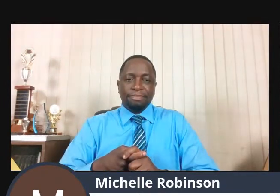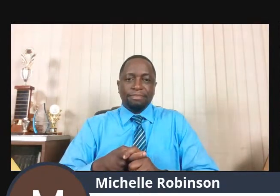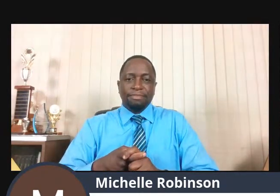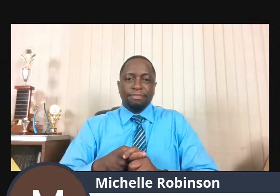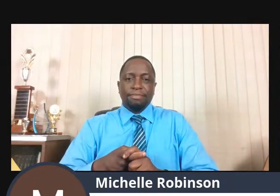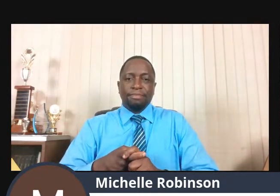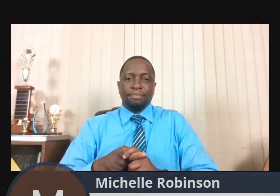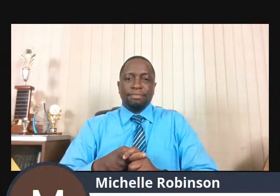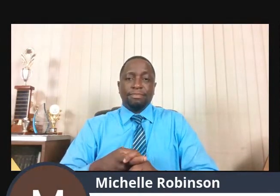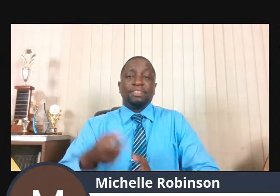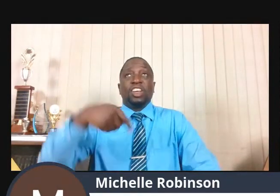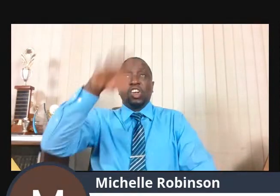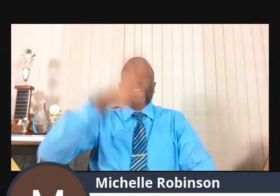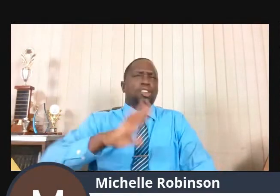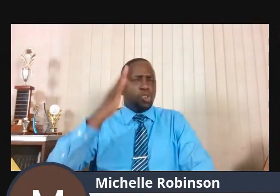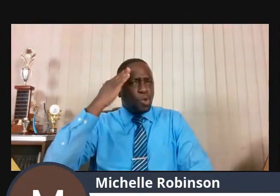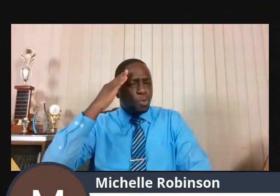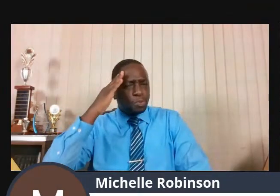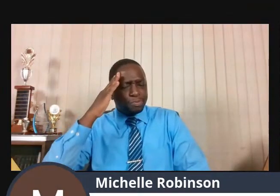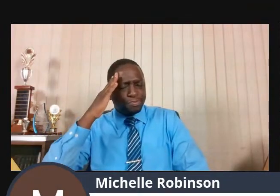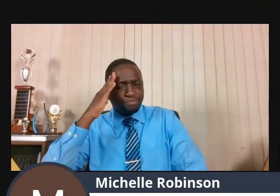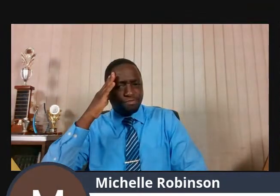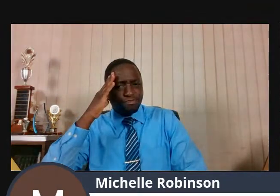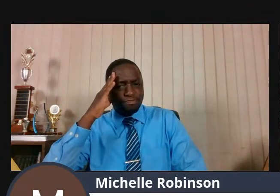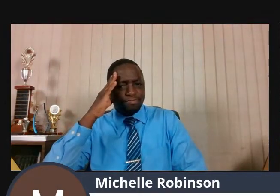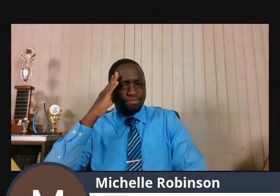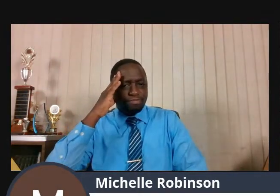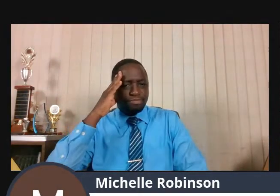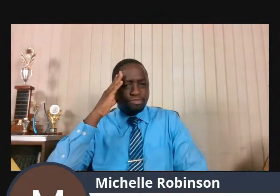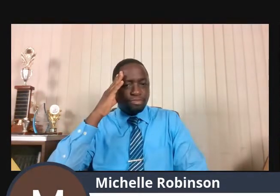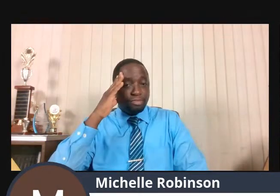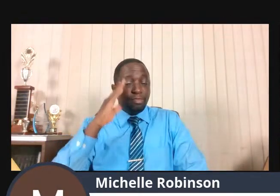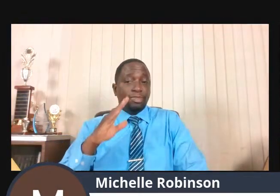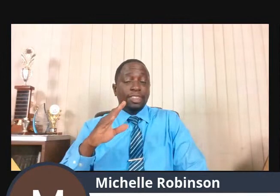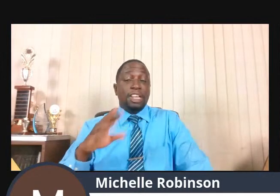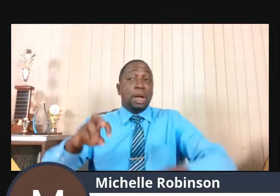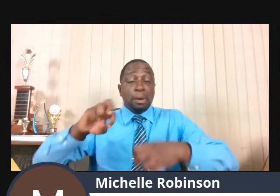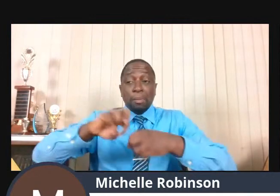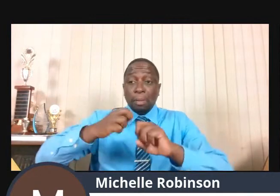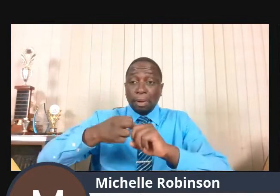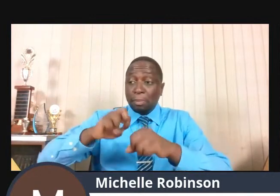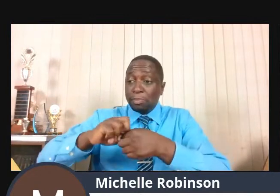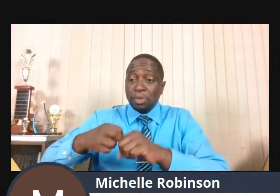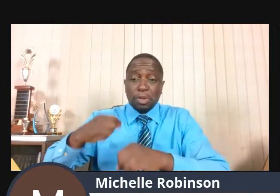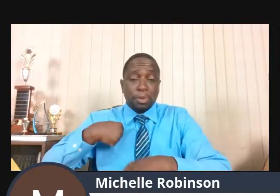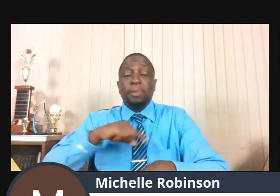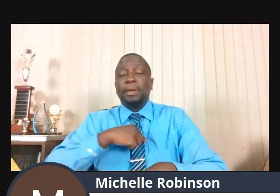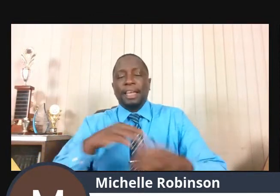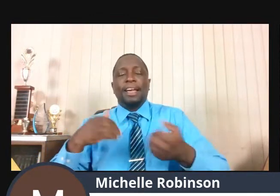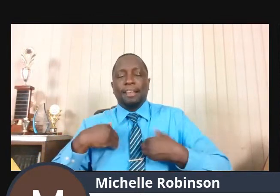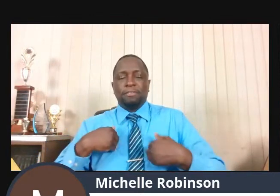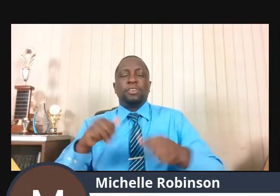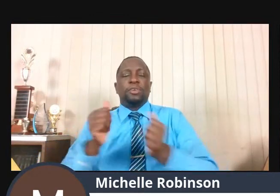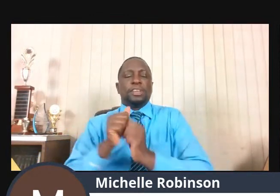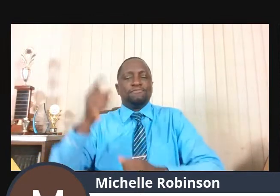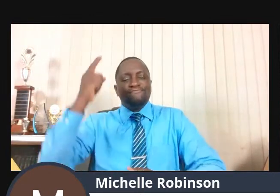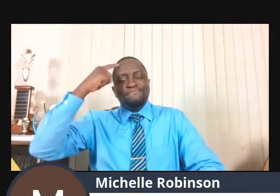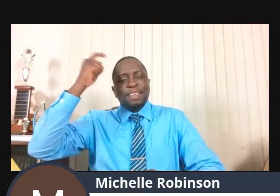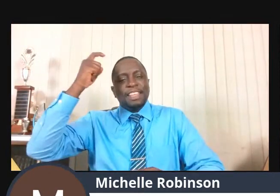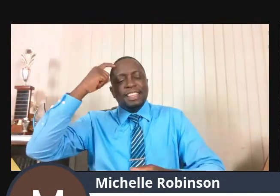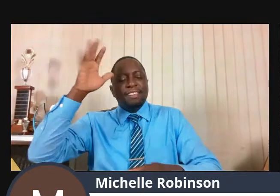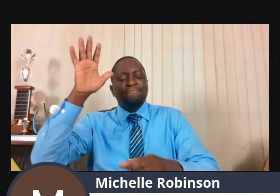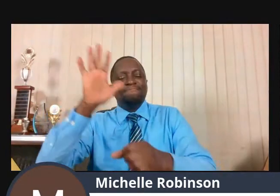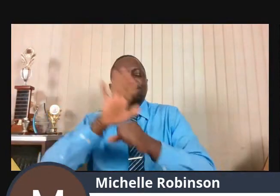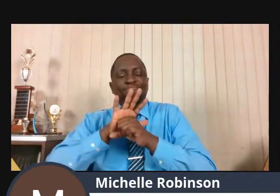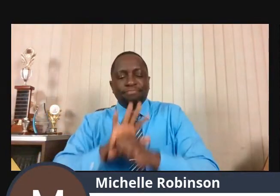God knows all too well the struggles that we face with depression, and scripture